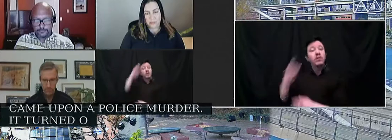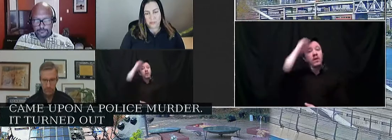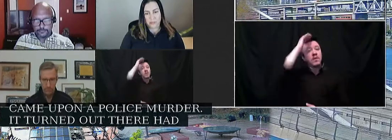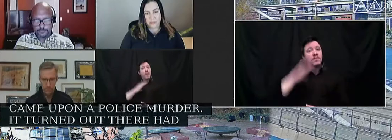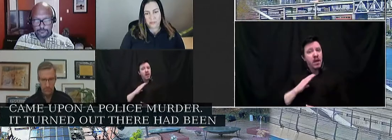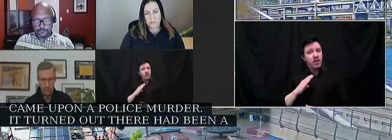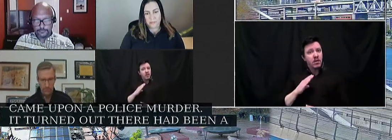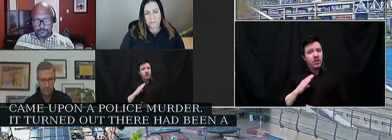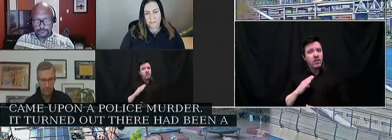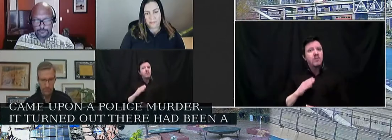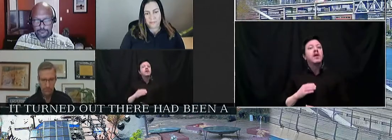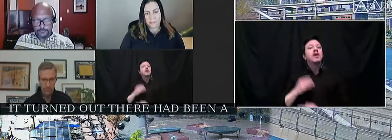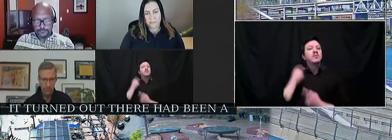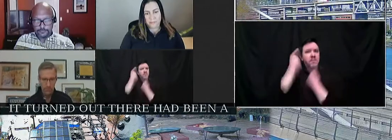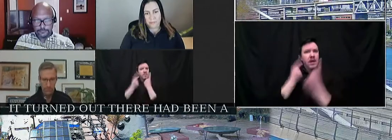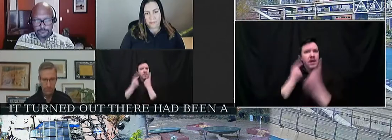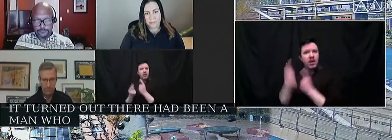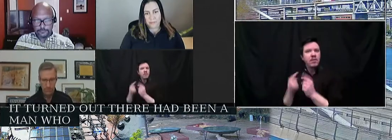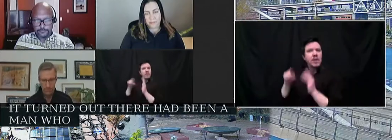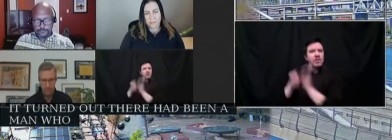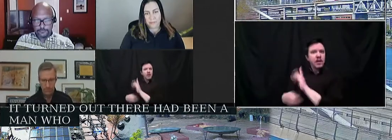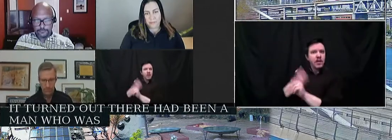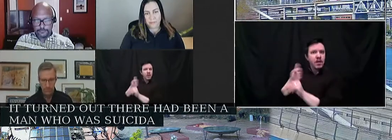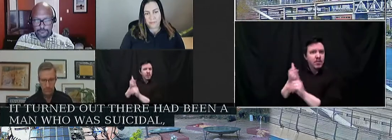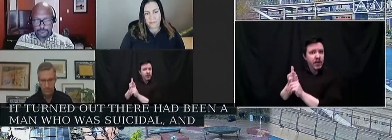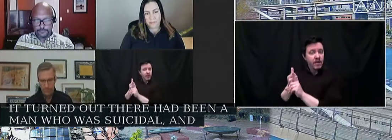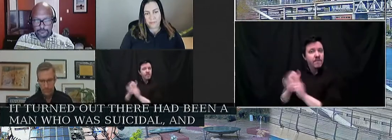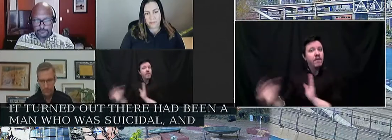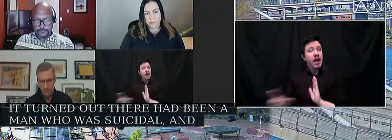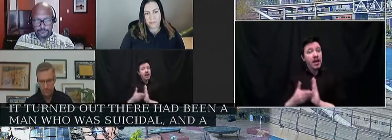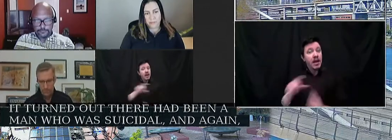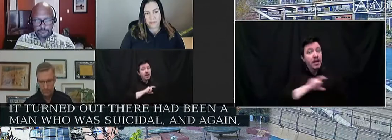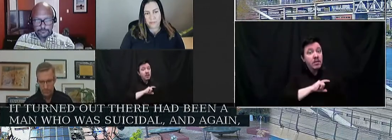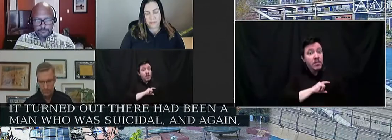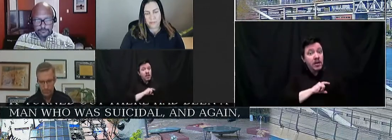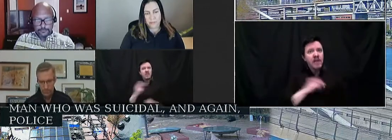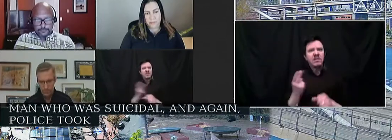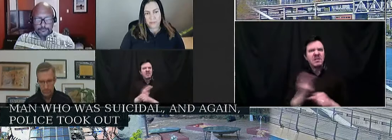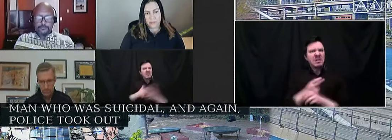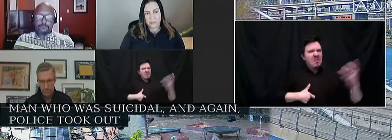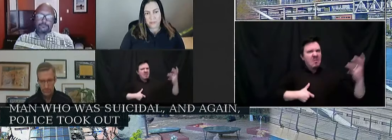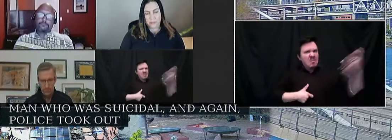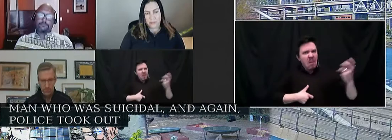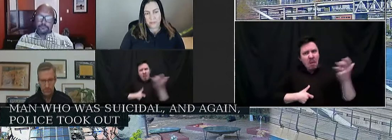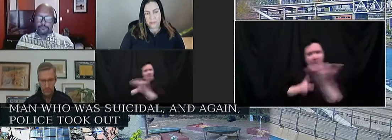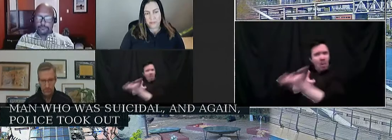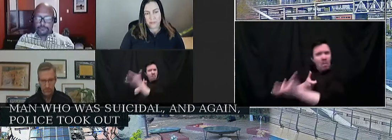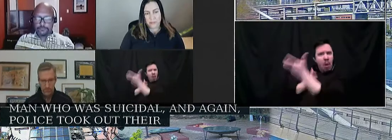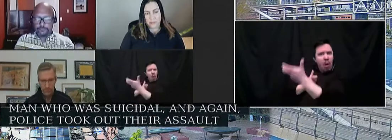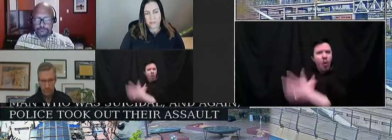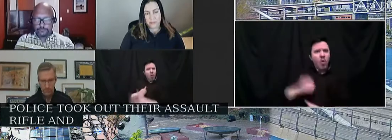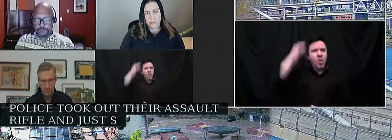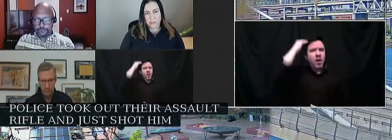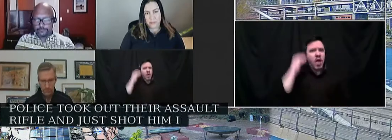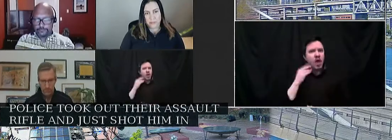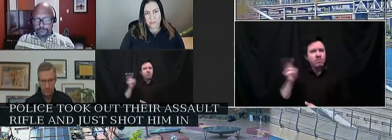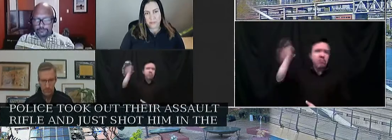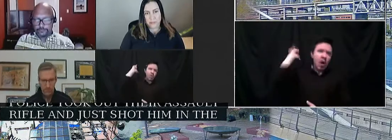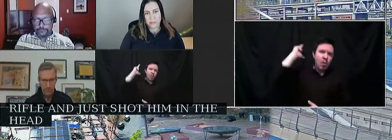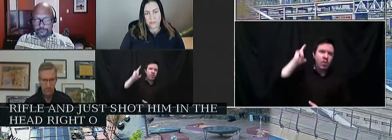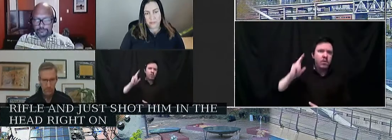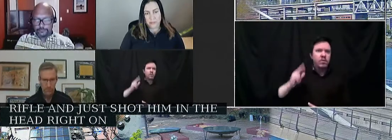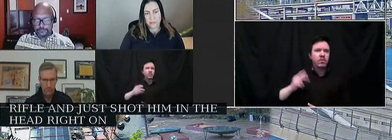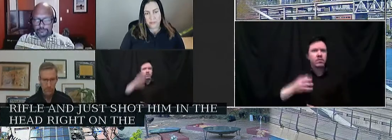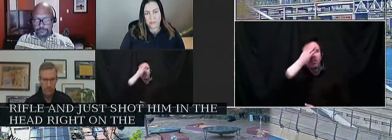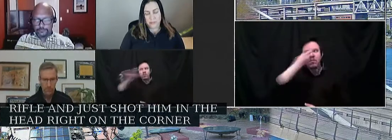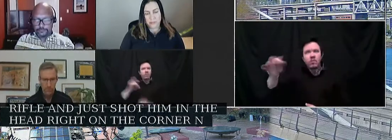was suicidal. And again, police took out their assault rifle and just shot him in the head right on the corner of next to the